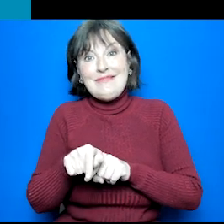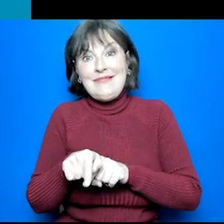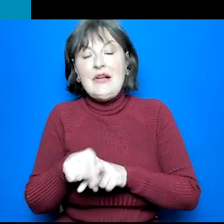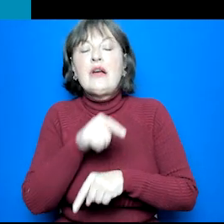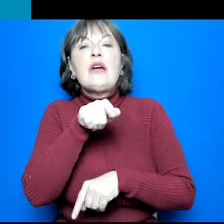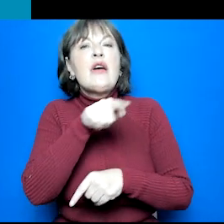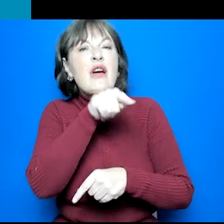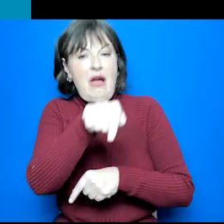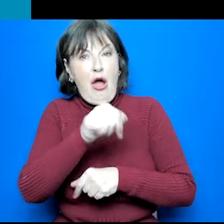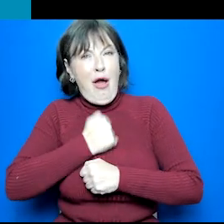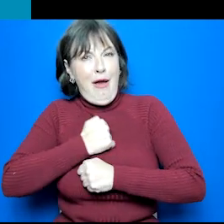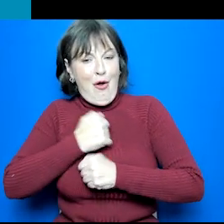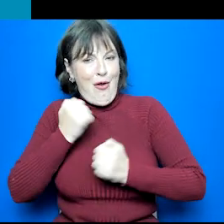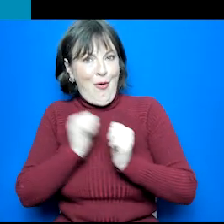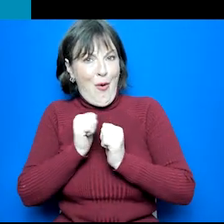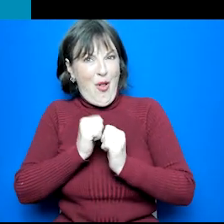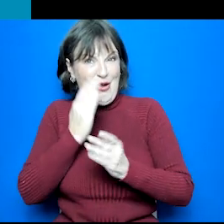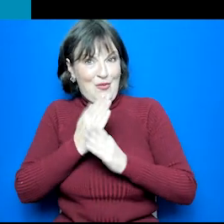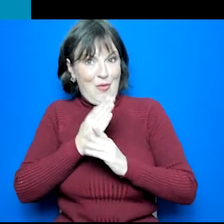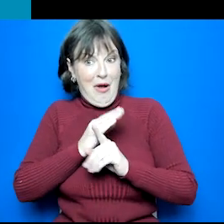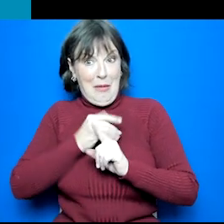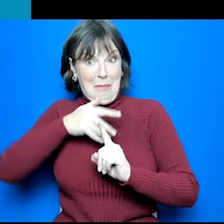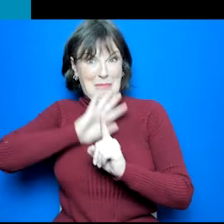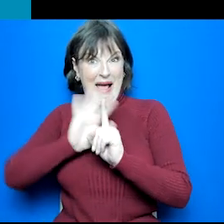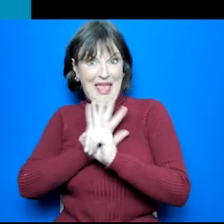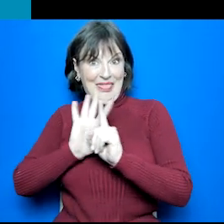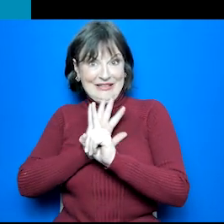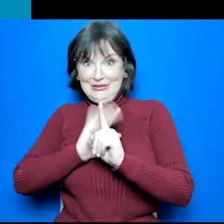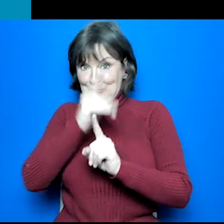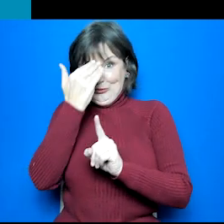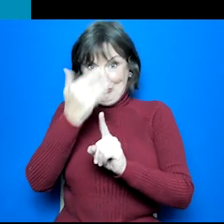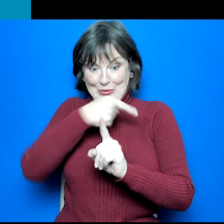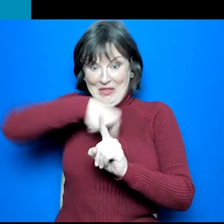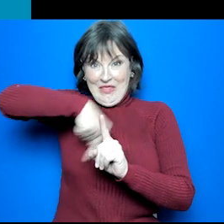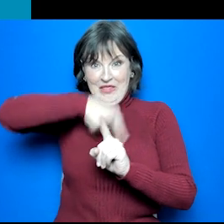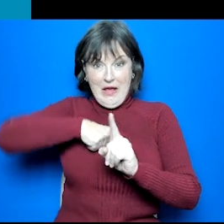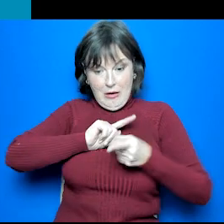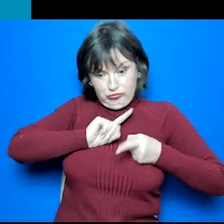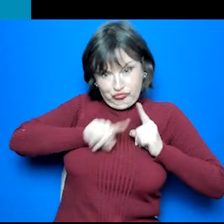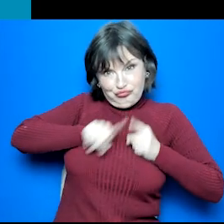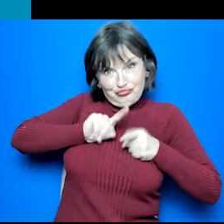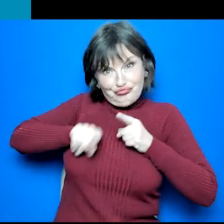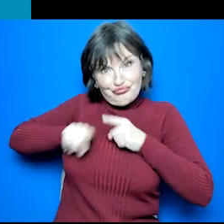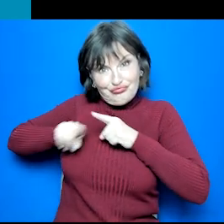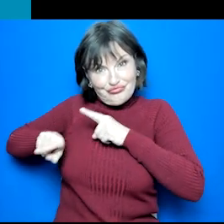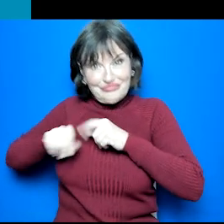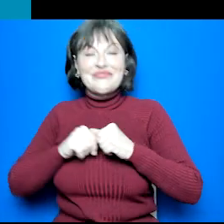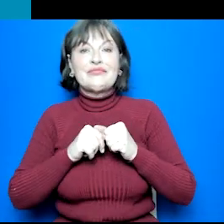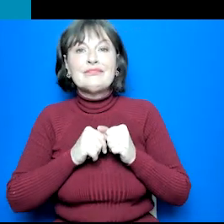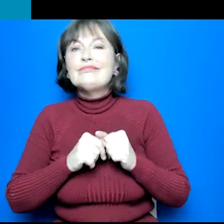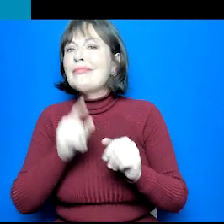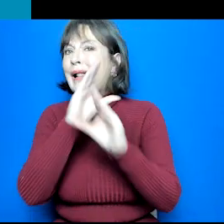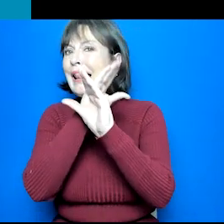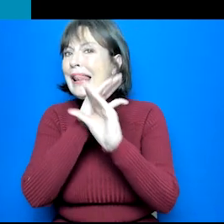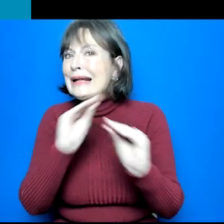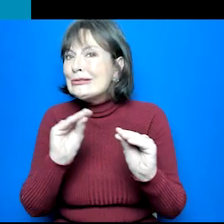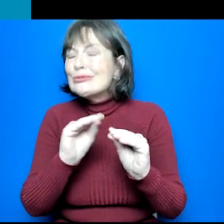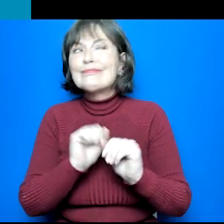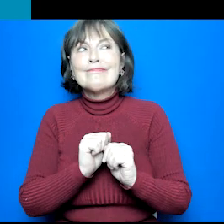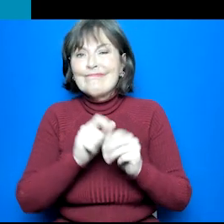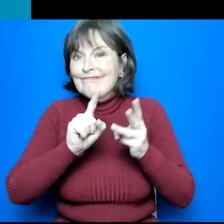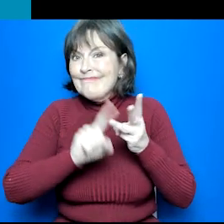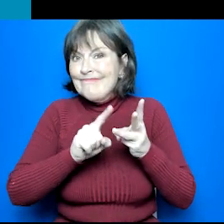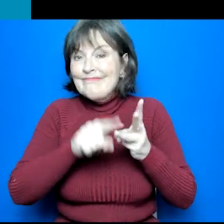up by our colleagues who are working busily behind the scenes. We're not able to answer questions relating to a specific individual or school.